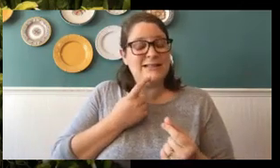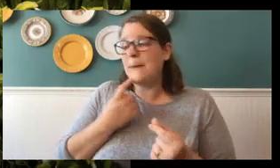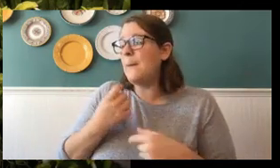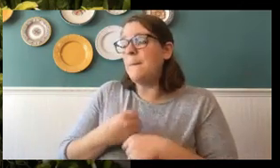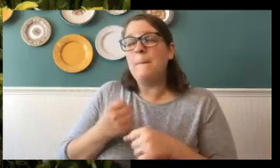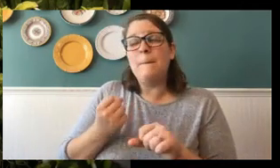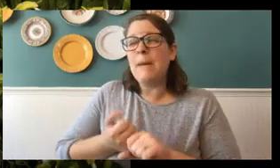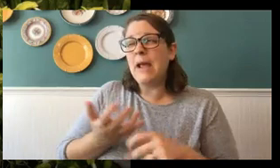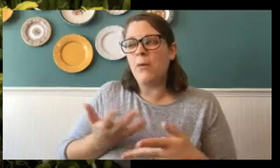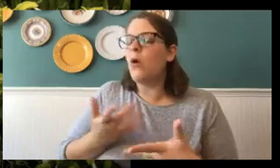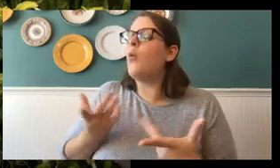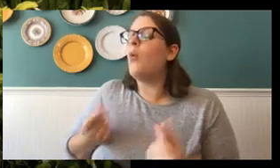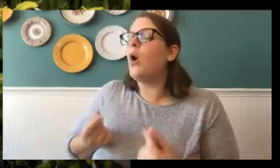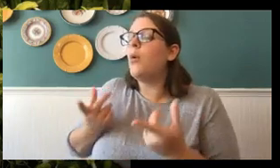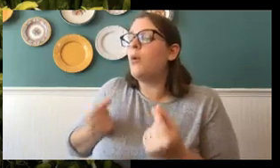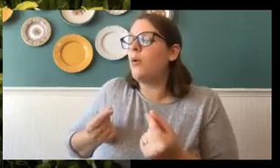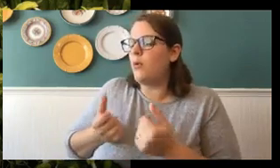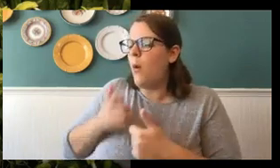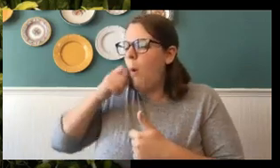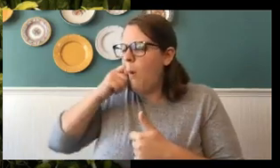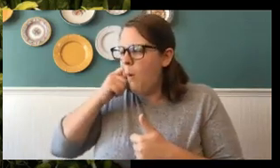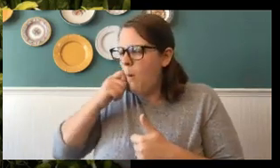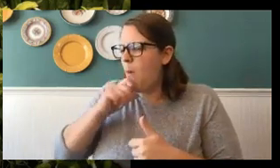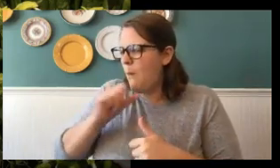the caterpillar do with his old skin?